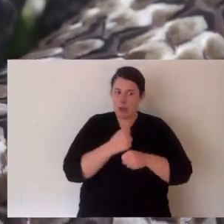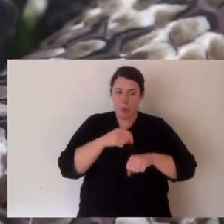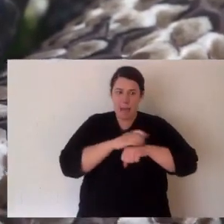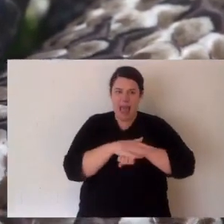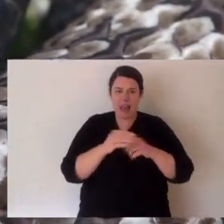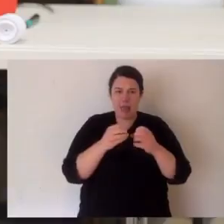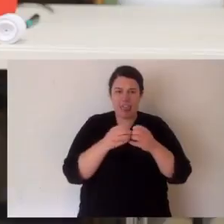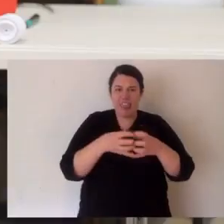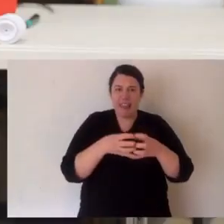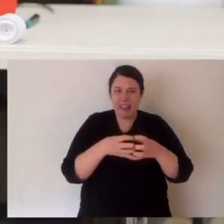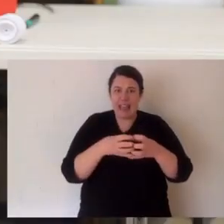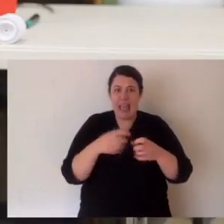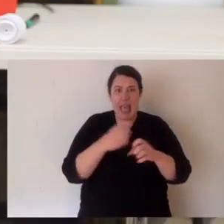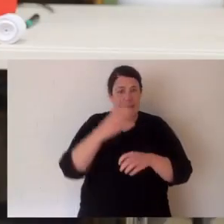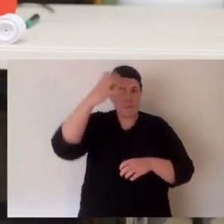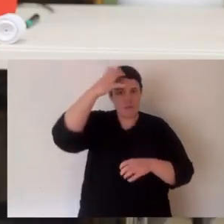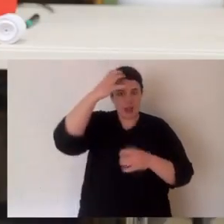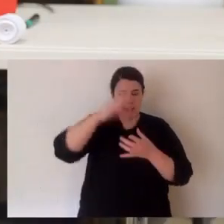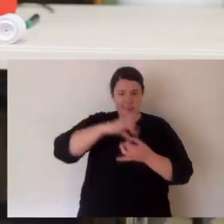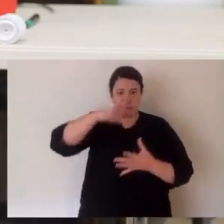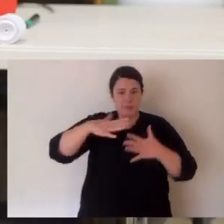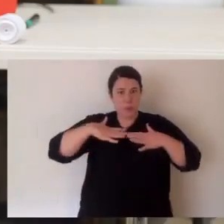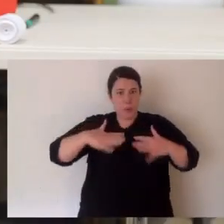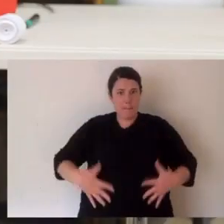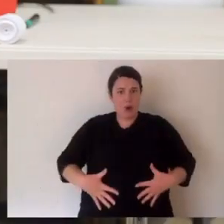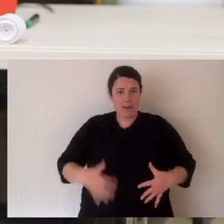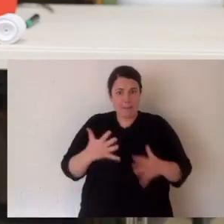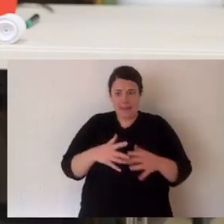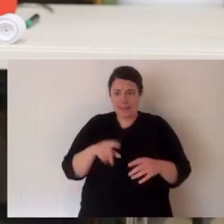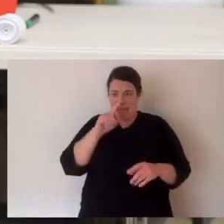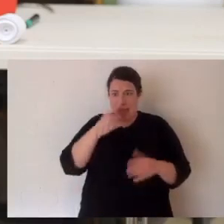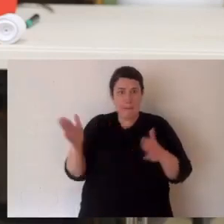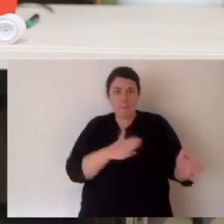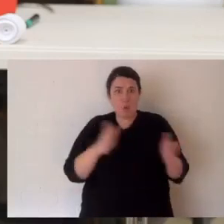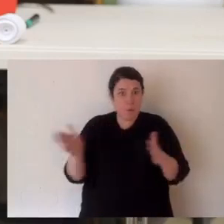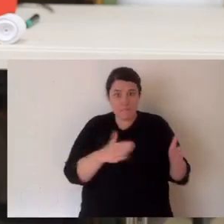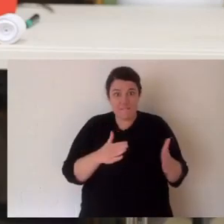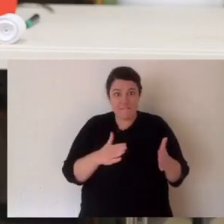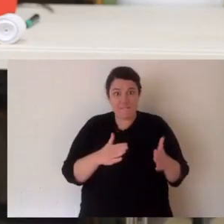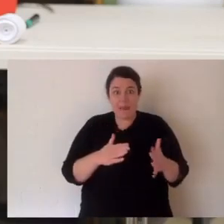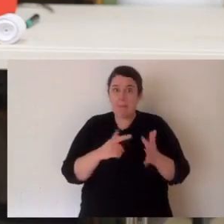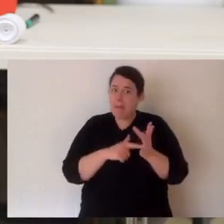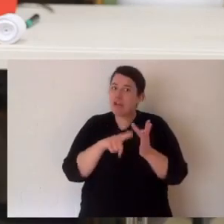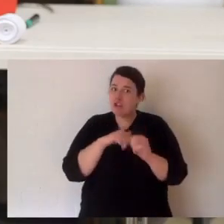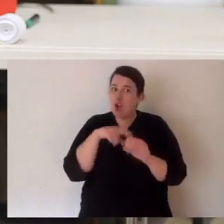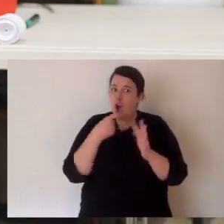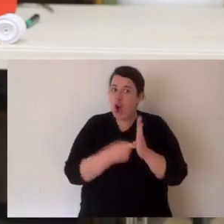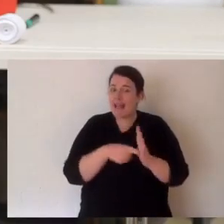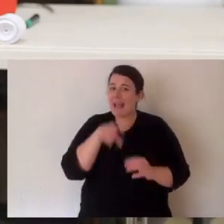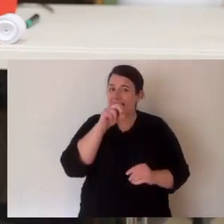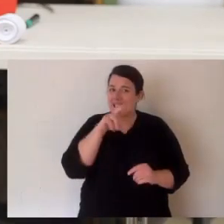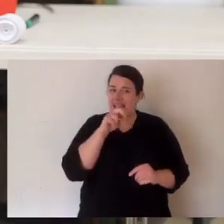And they essentially stop your brain from talking with your body and you can go into paralysis. They all have that. But the tiger snakes with the really strong